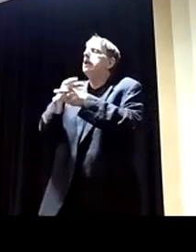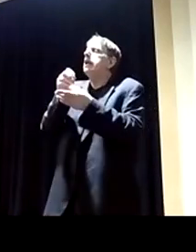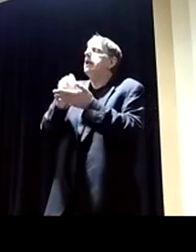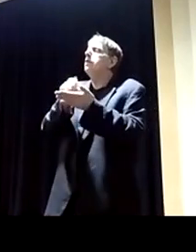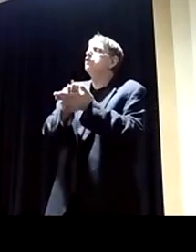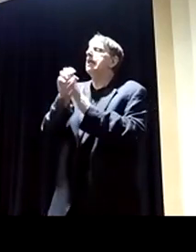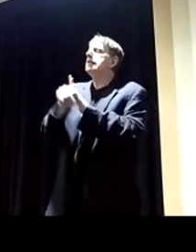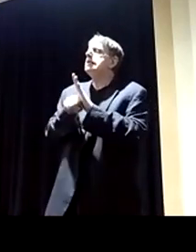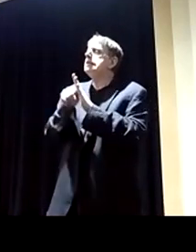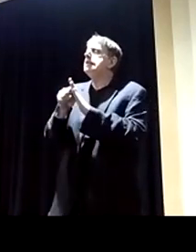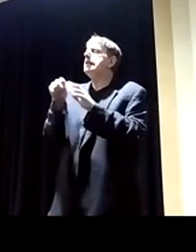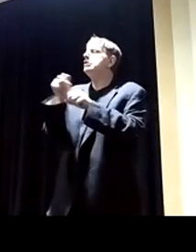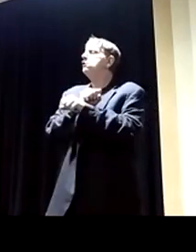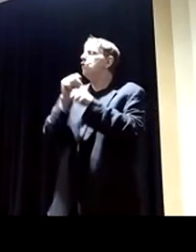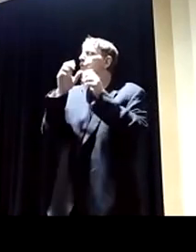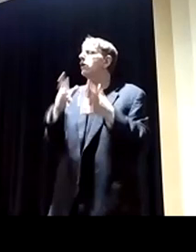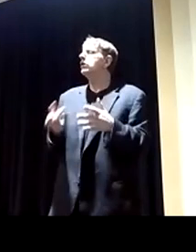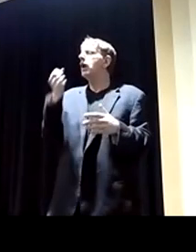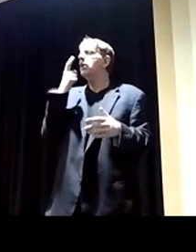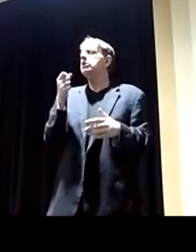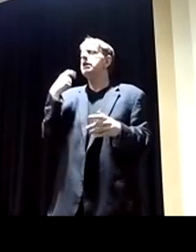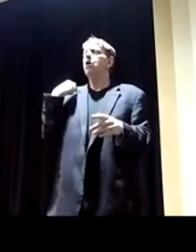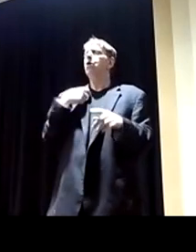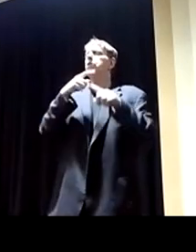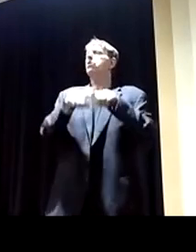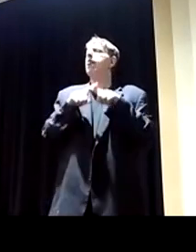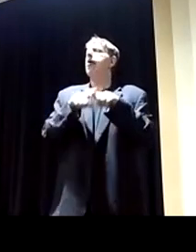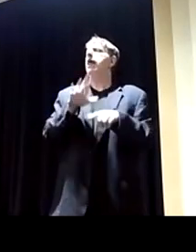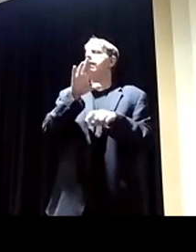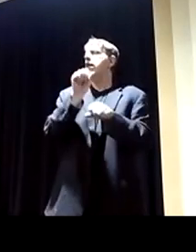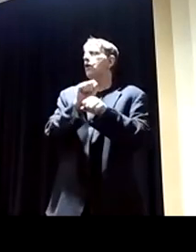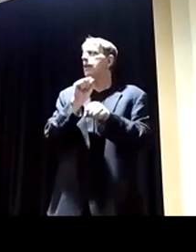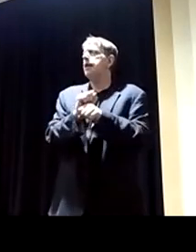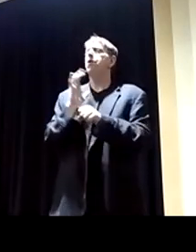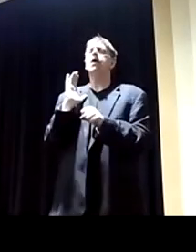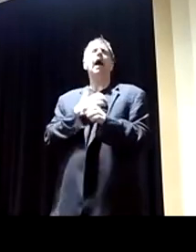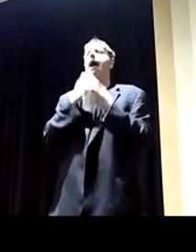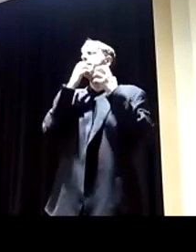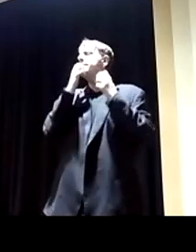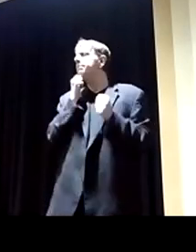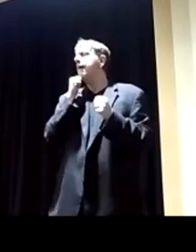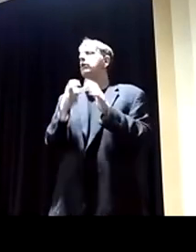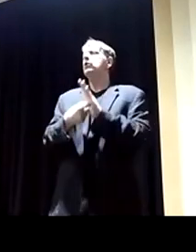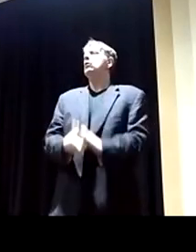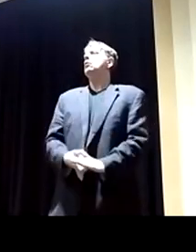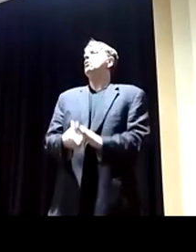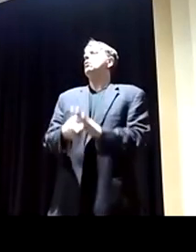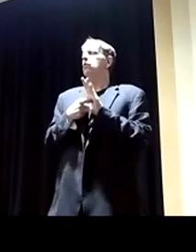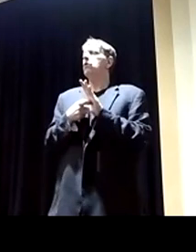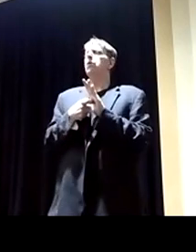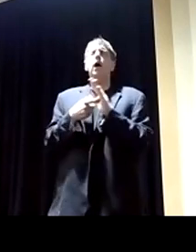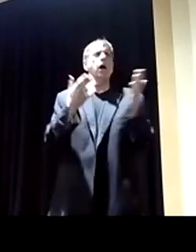fact that our economy is demanding the labor of these people and that our values require that we bring them out of the shadows, legalize them,